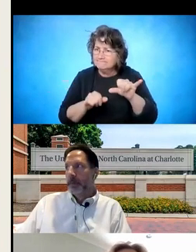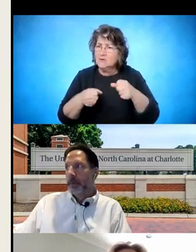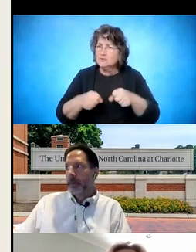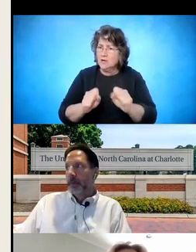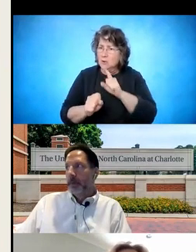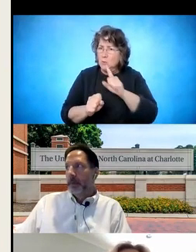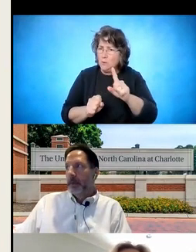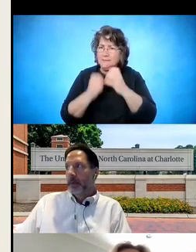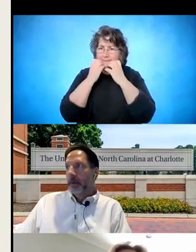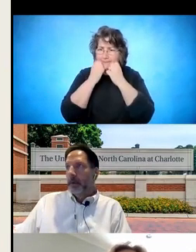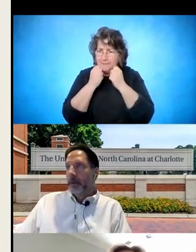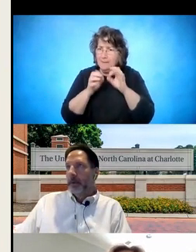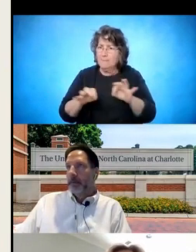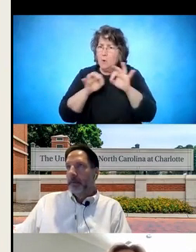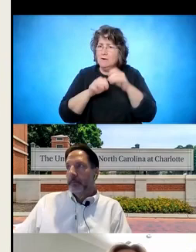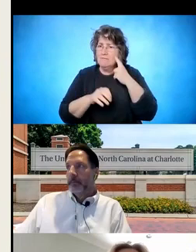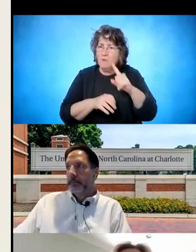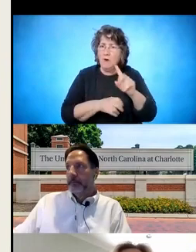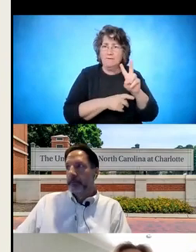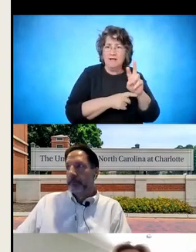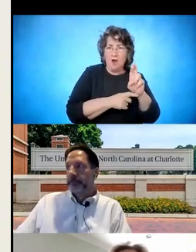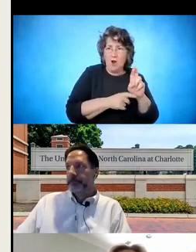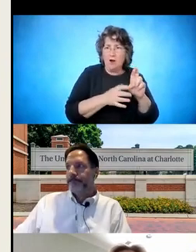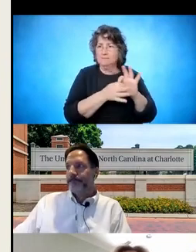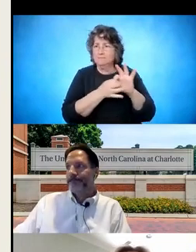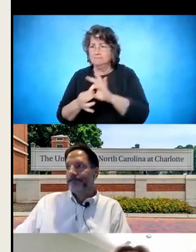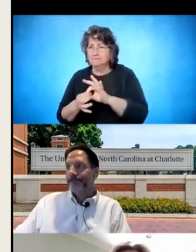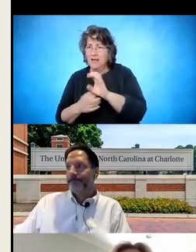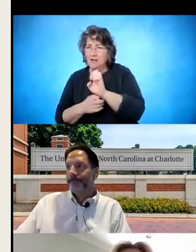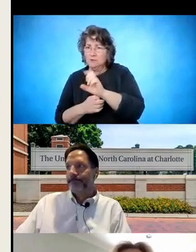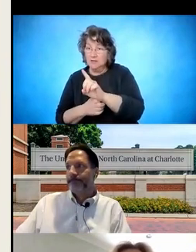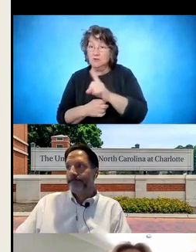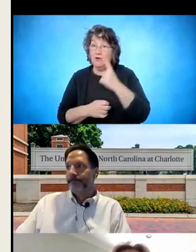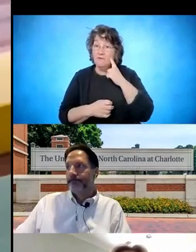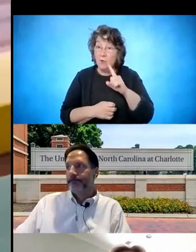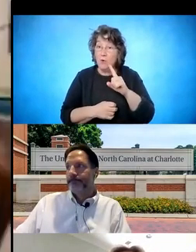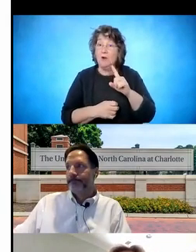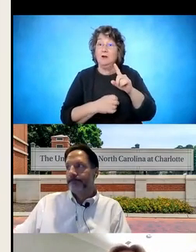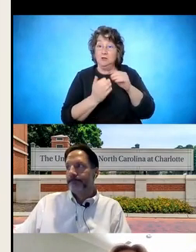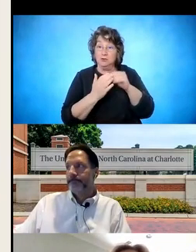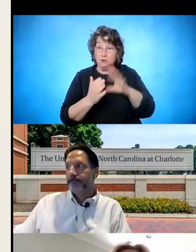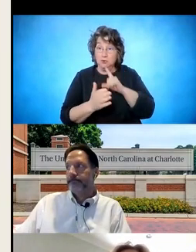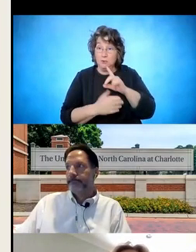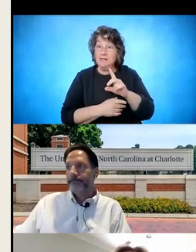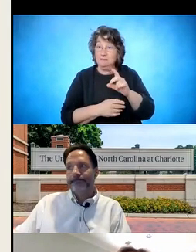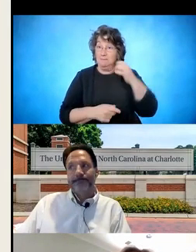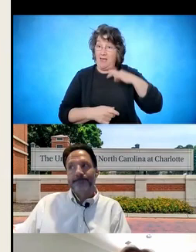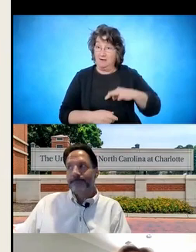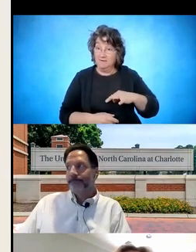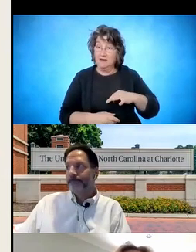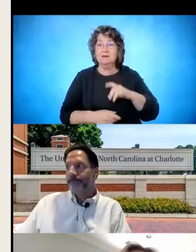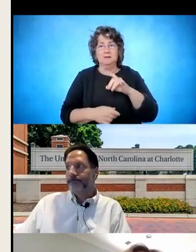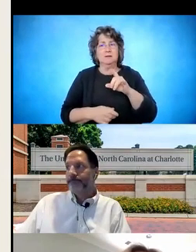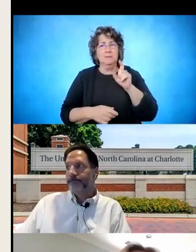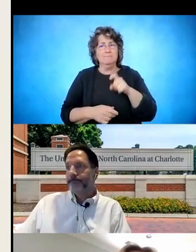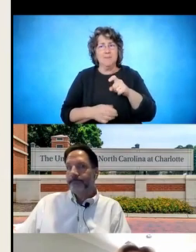VR and education. First, for students to benefit for VR services, education and VR need to develop a process